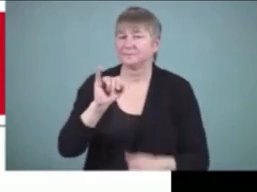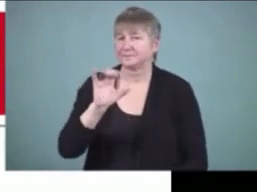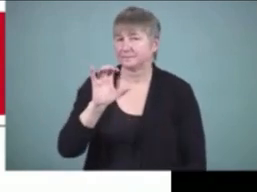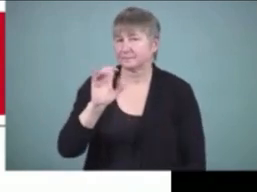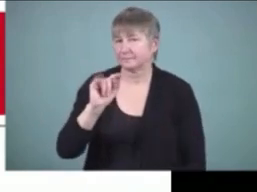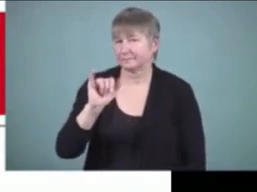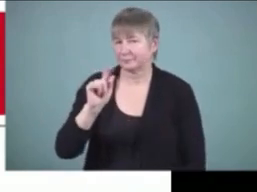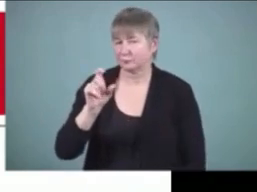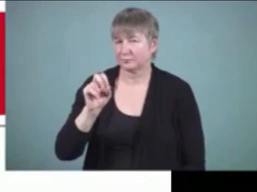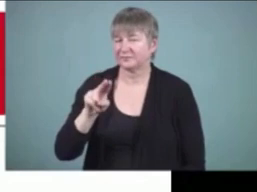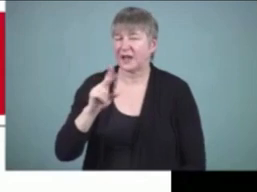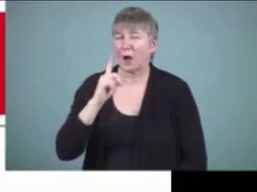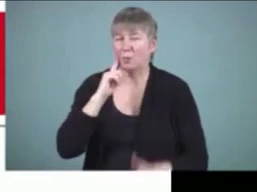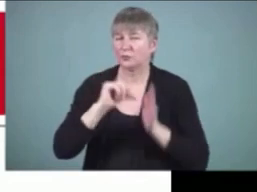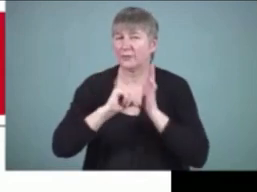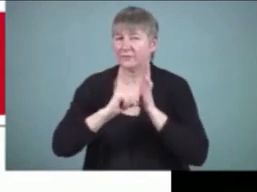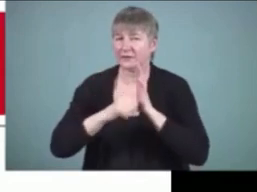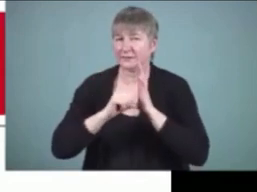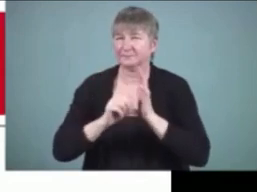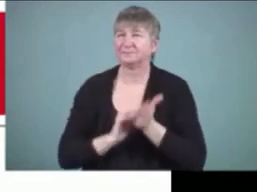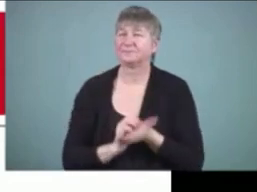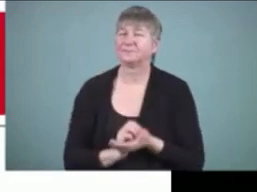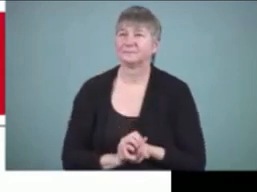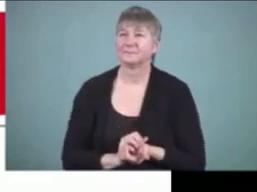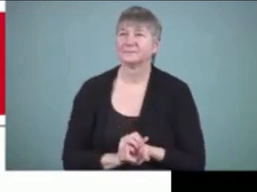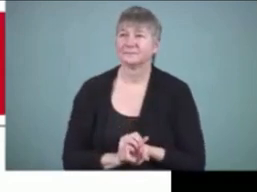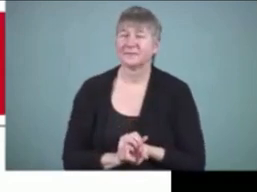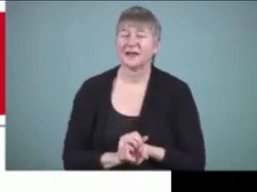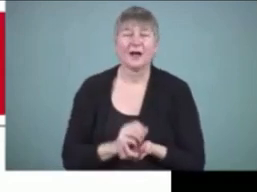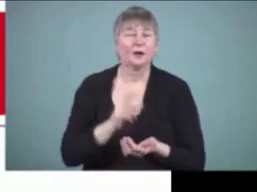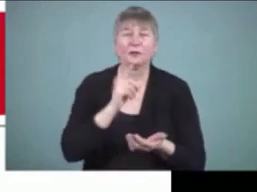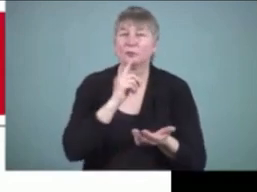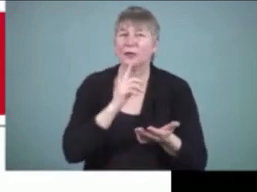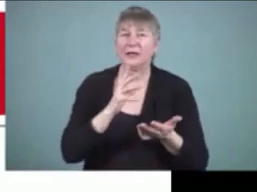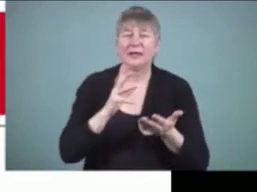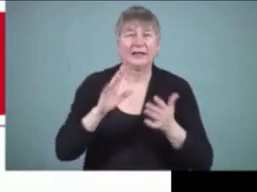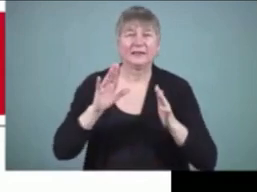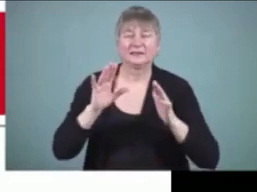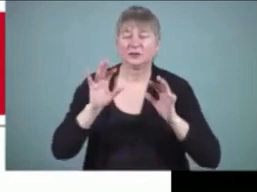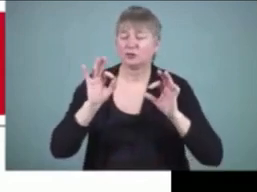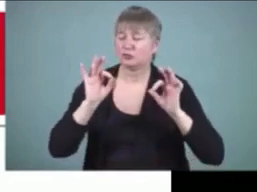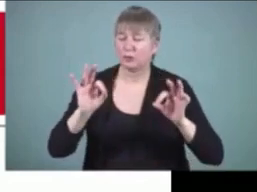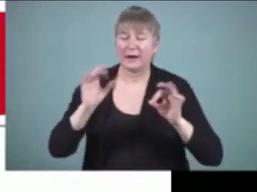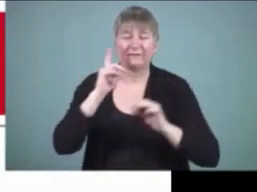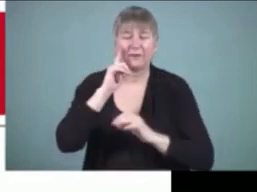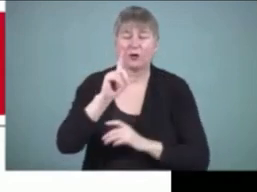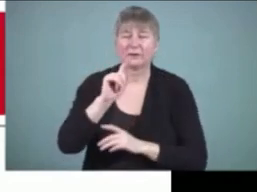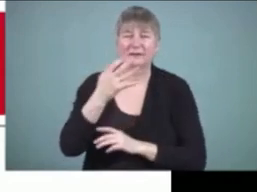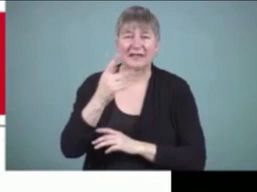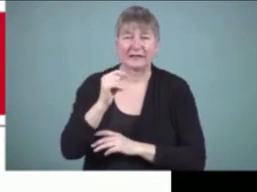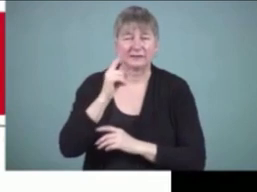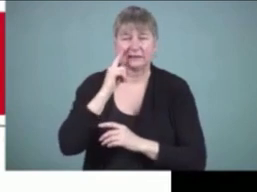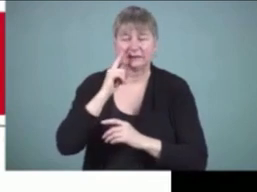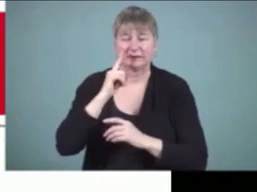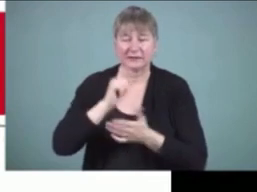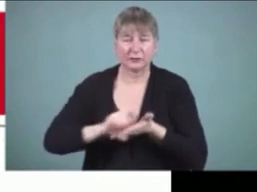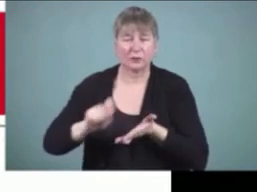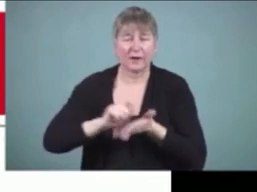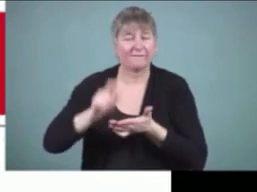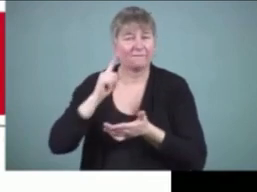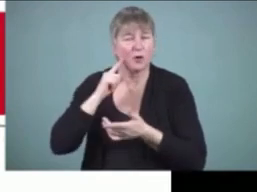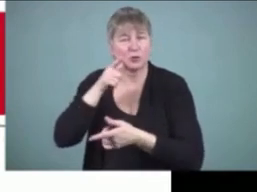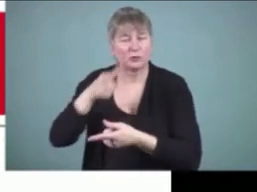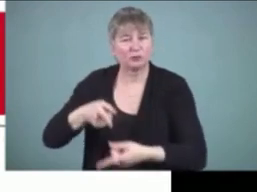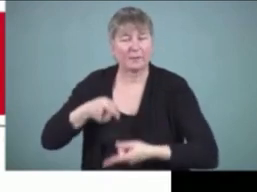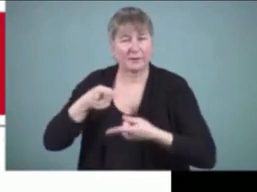to get to because it is really one of the best text generation activities for kids who are really struggling because if